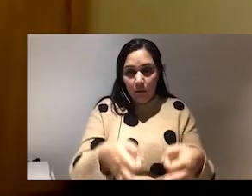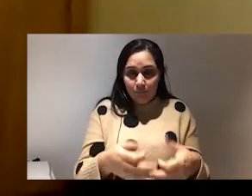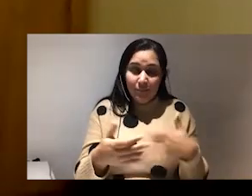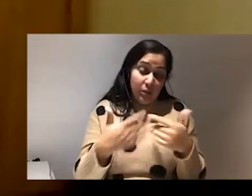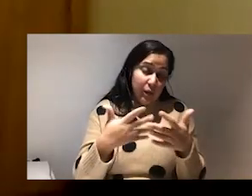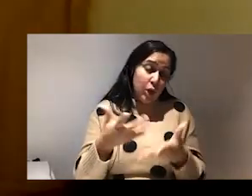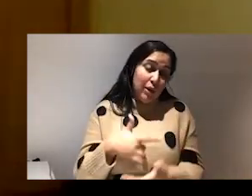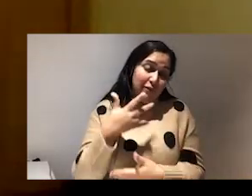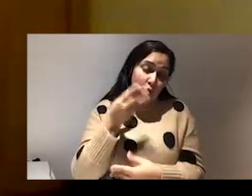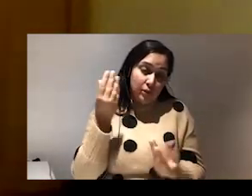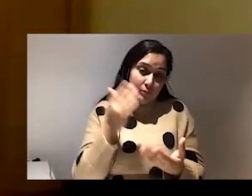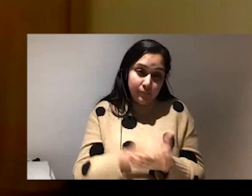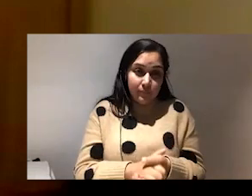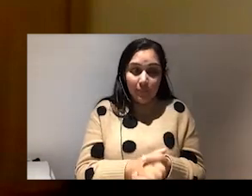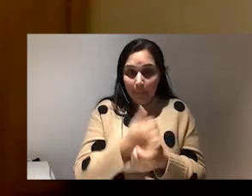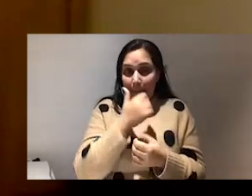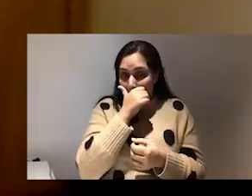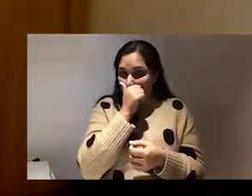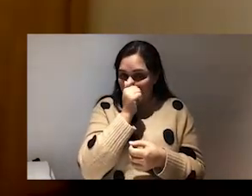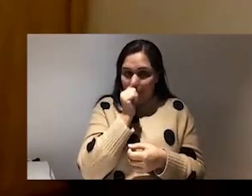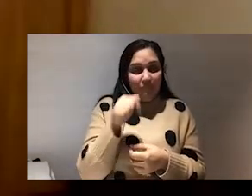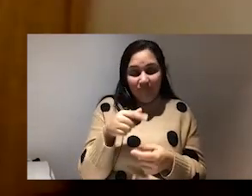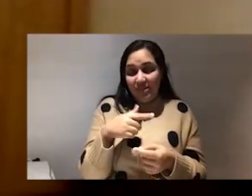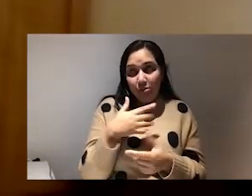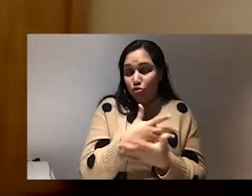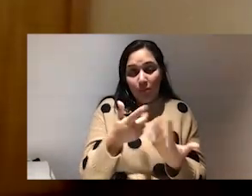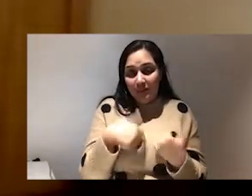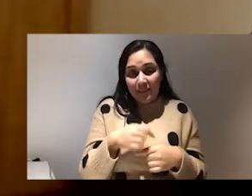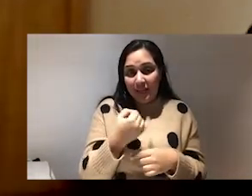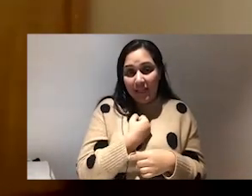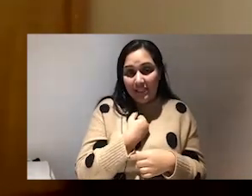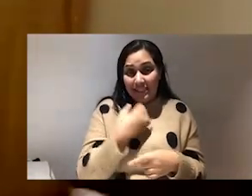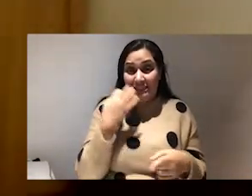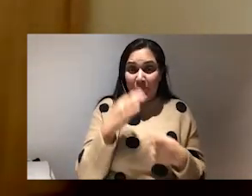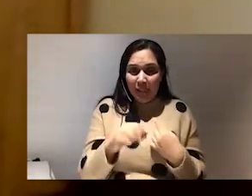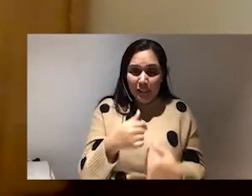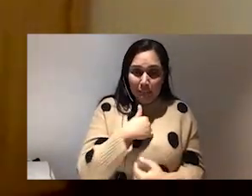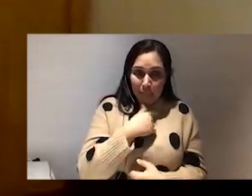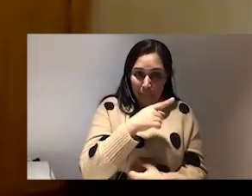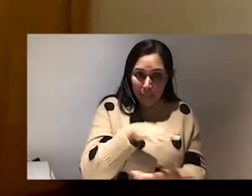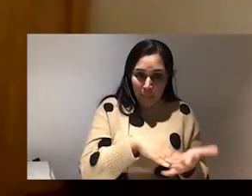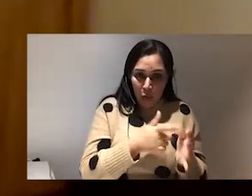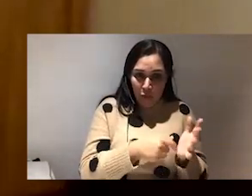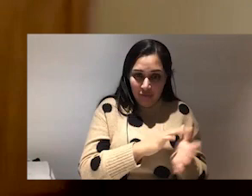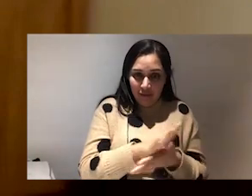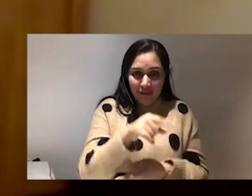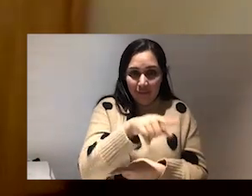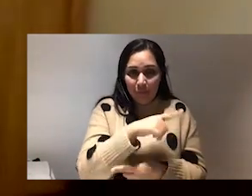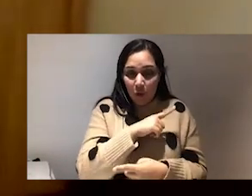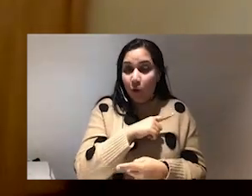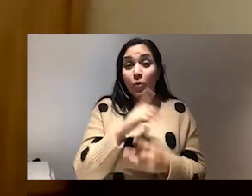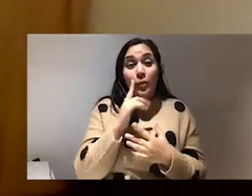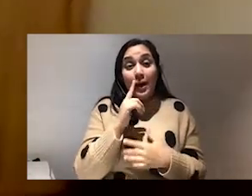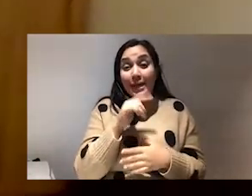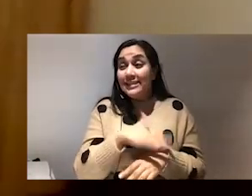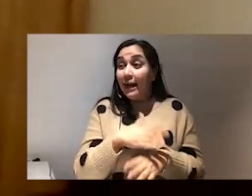Yeah, definitely. I feel like so many of us are guilty, particularly me of our downtime being like, oh, let's